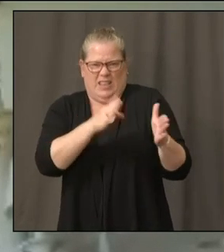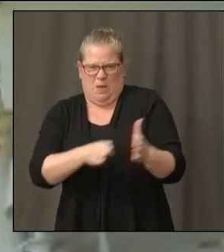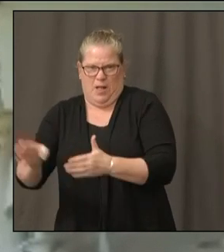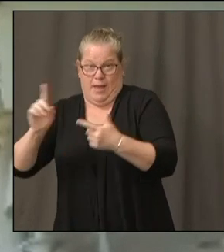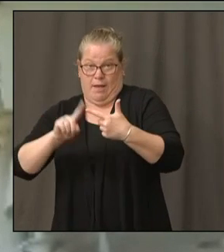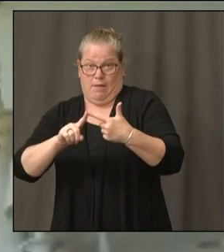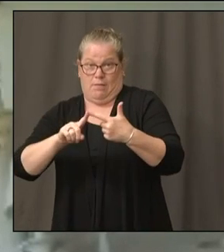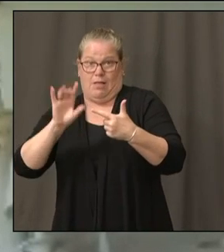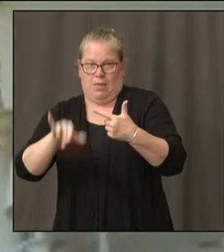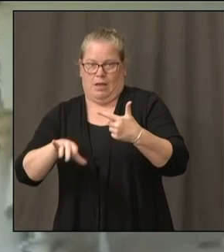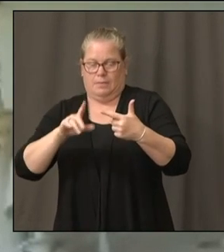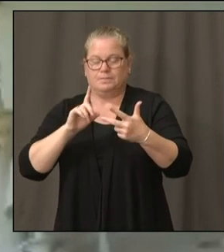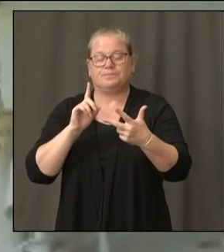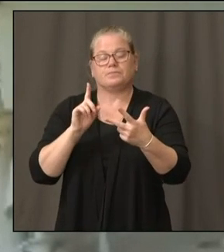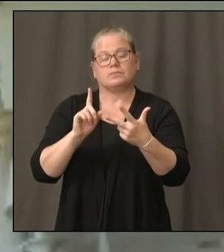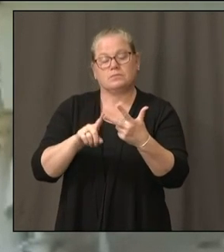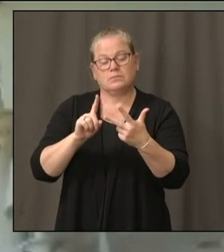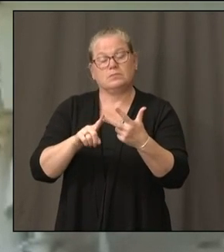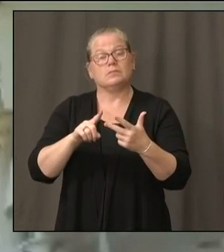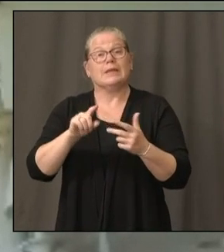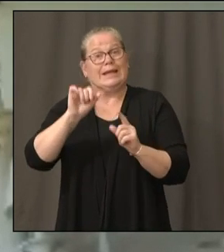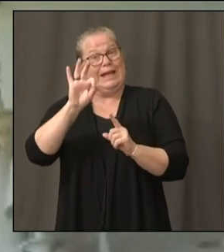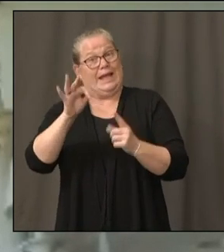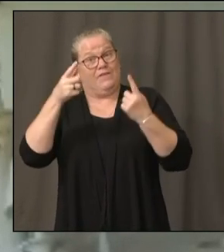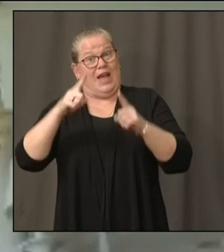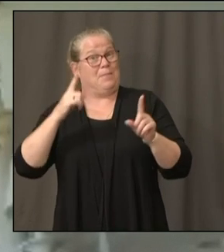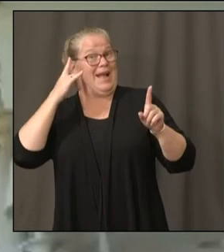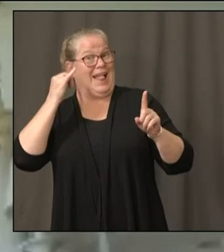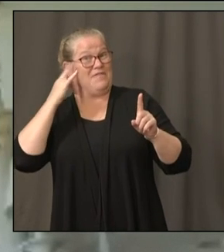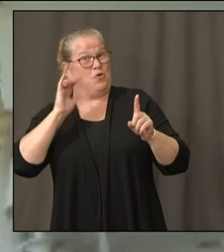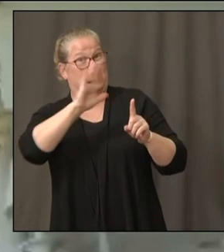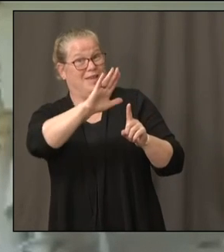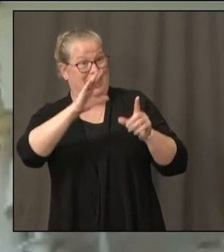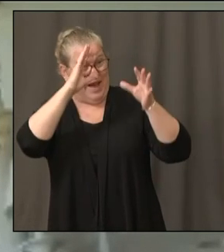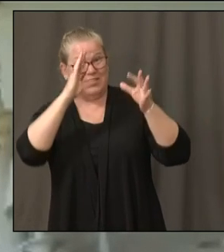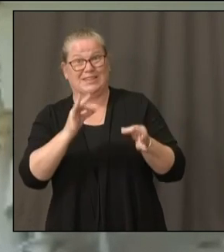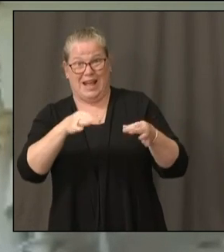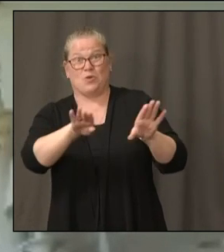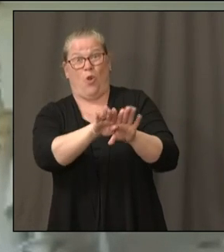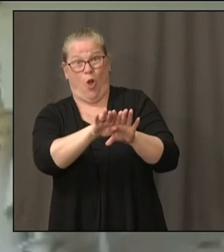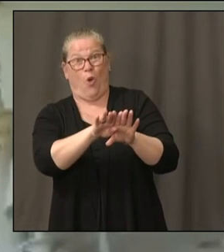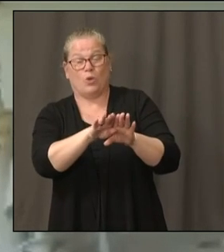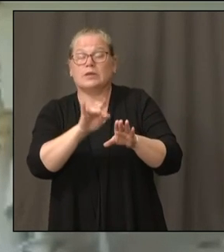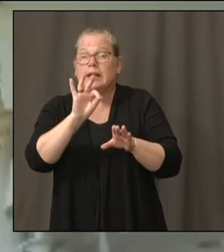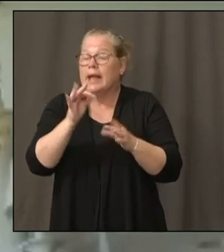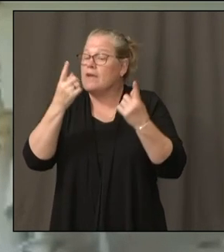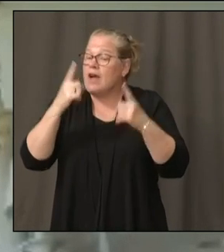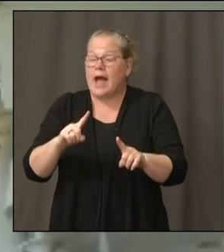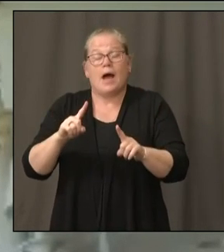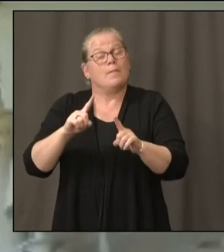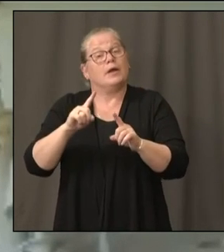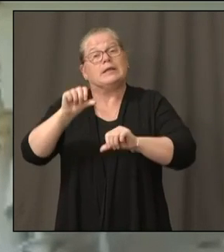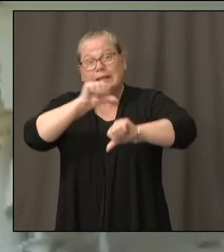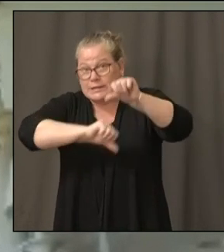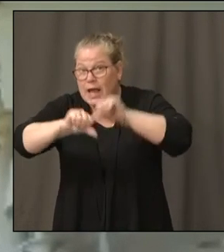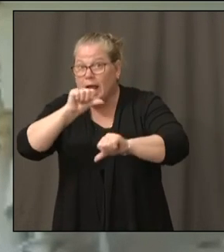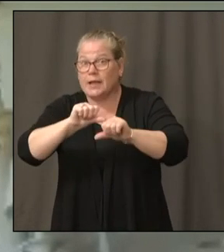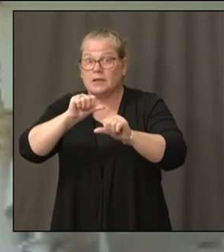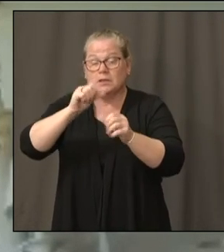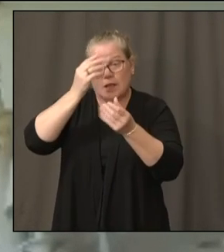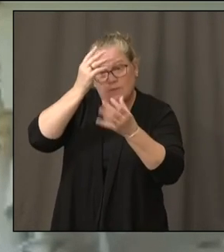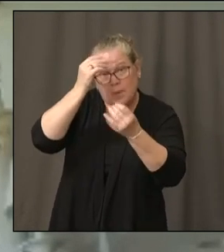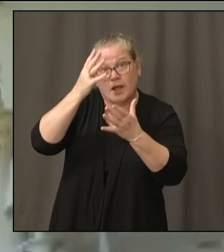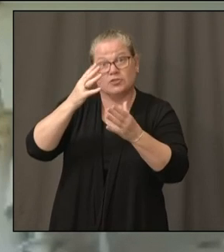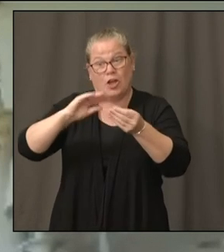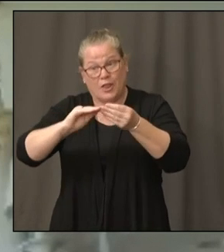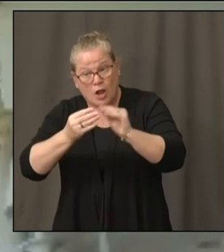and we hope this does not happen, but if the data shows us that we have to go to online learning, we will be prepared